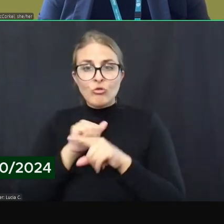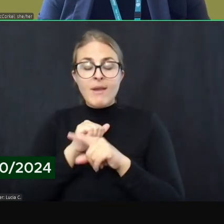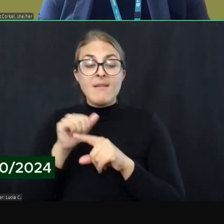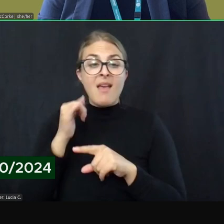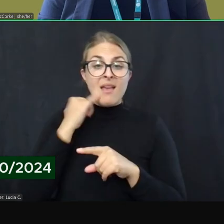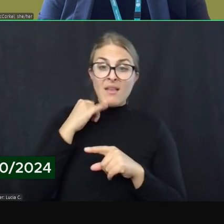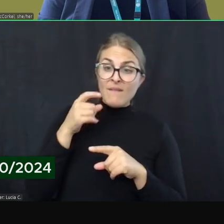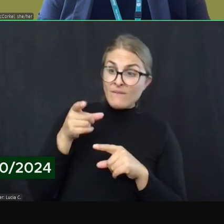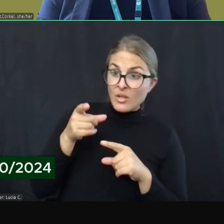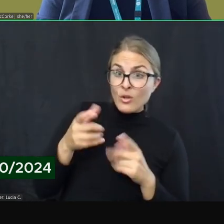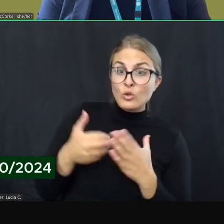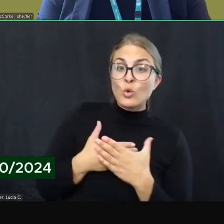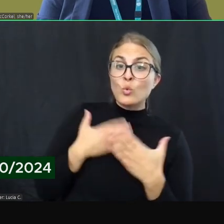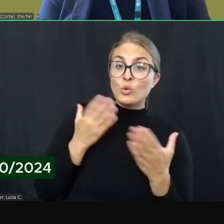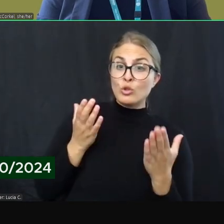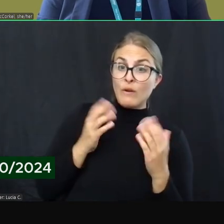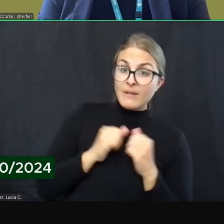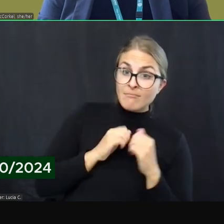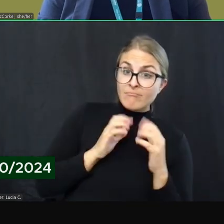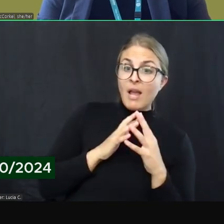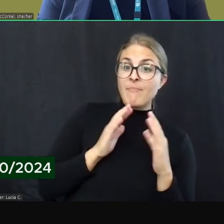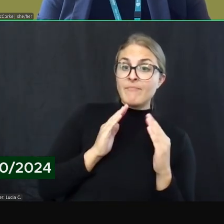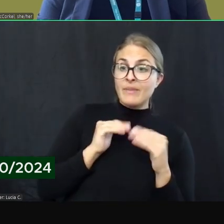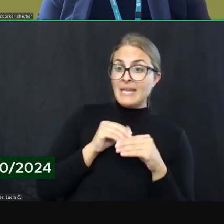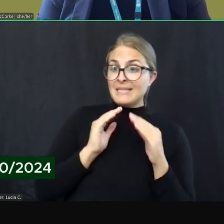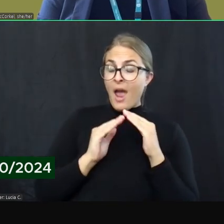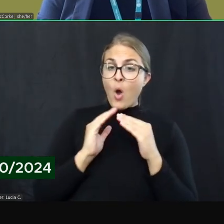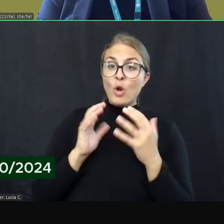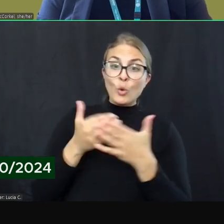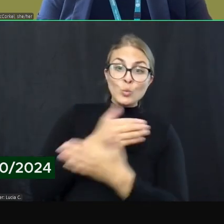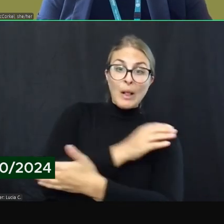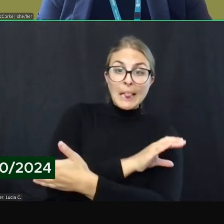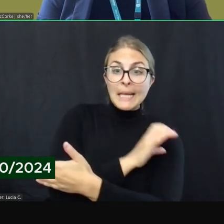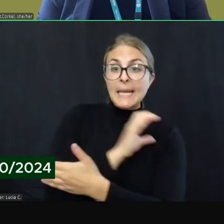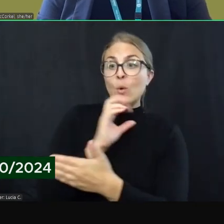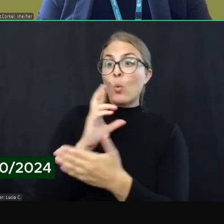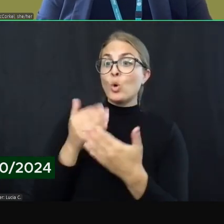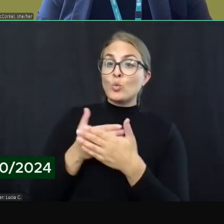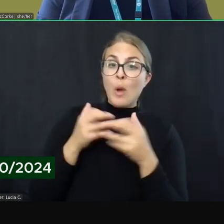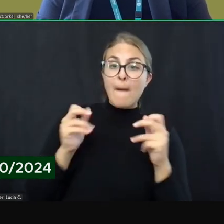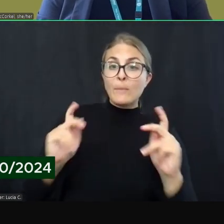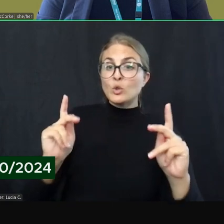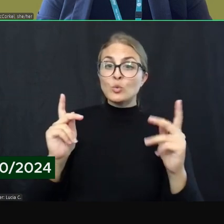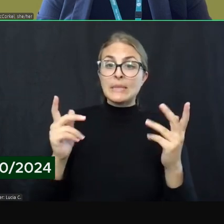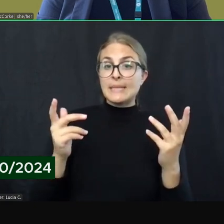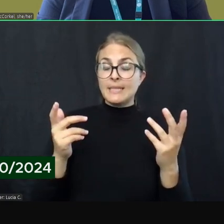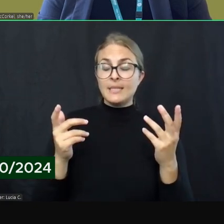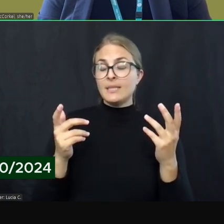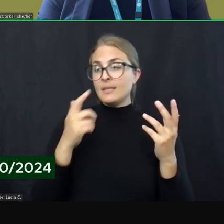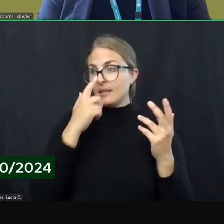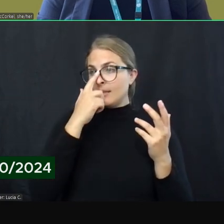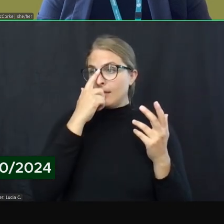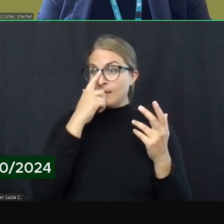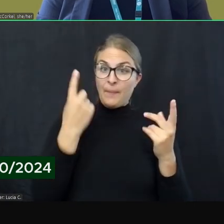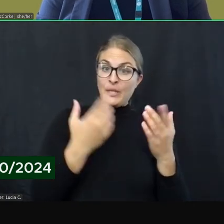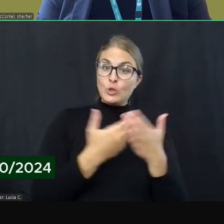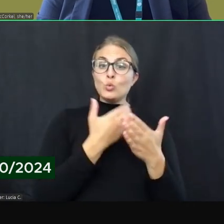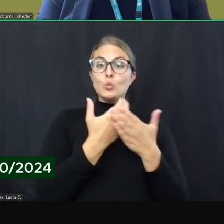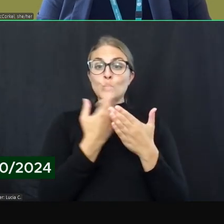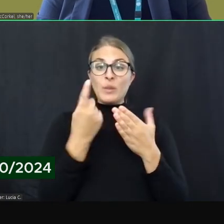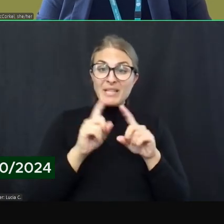a new service in town, a particular clinic or opportunity for services that is new or different,